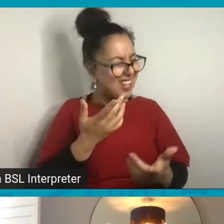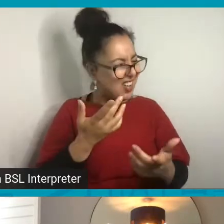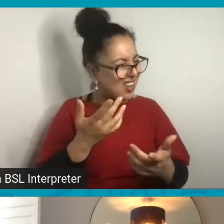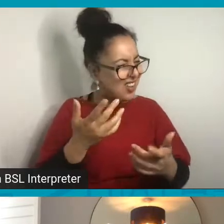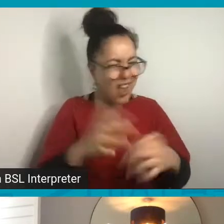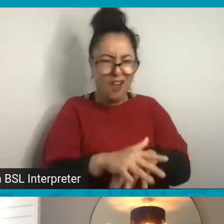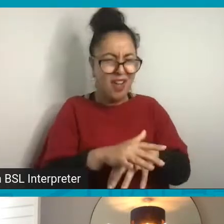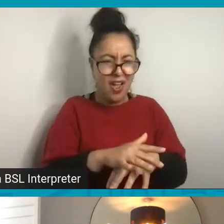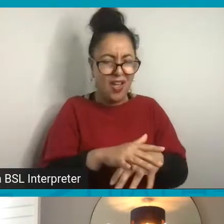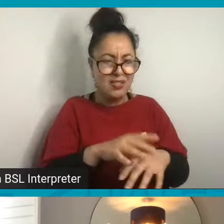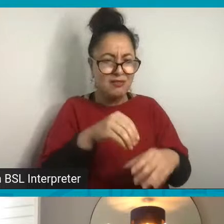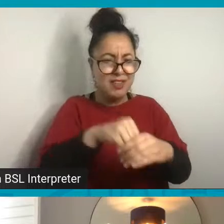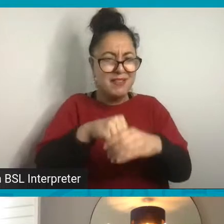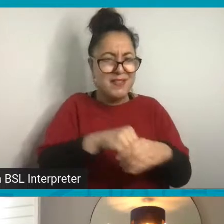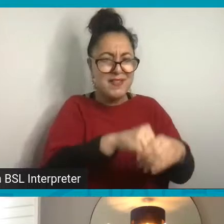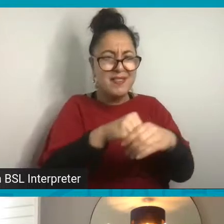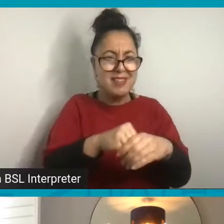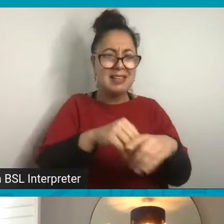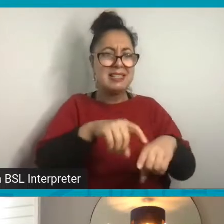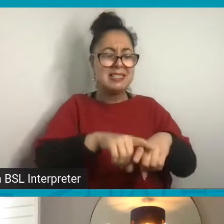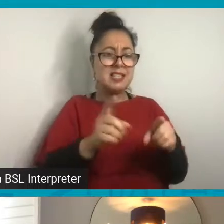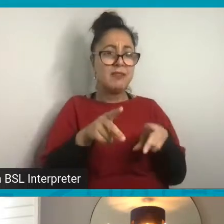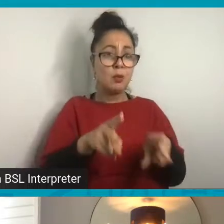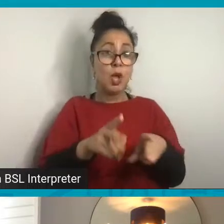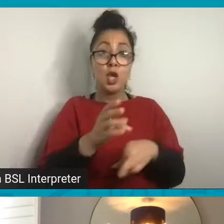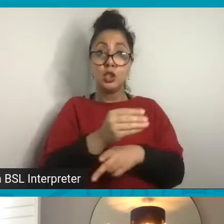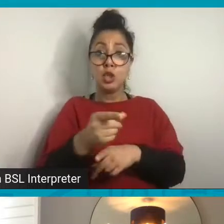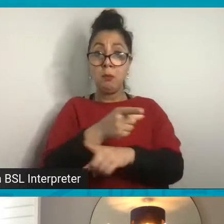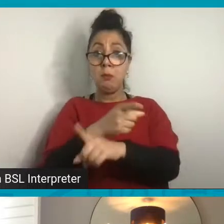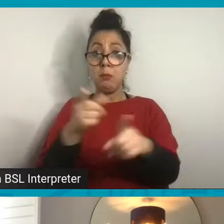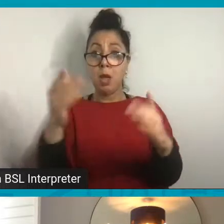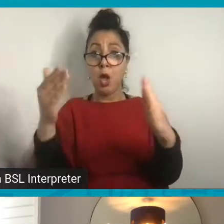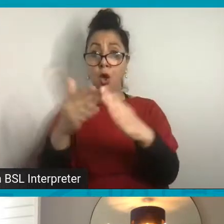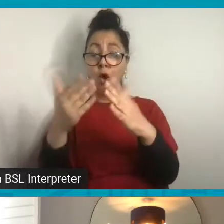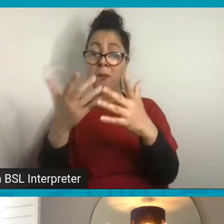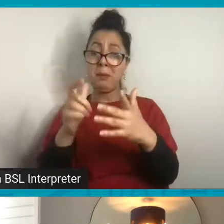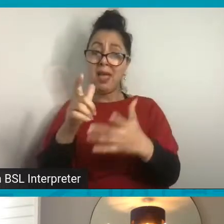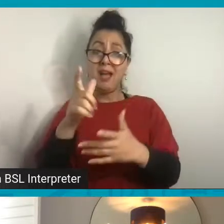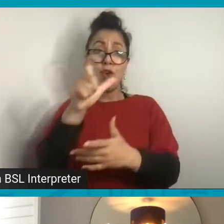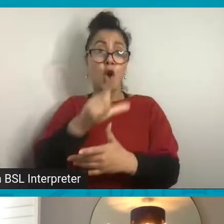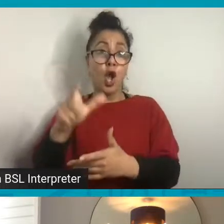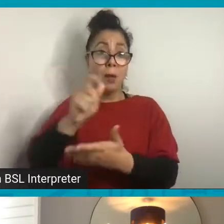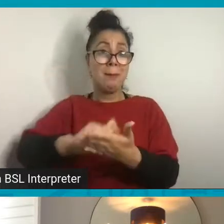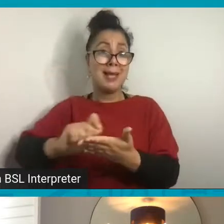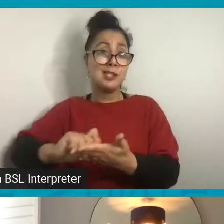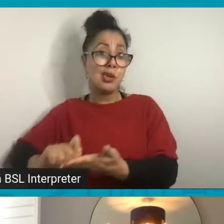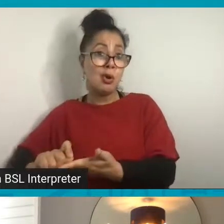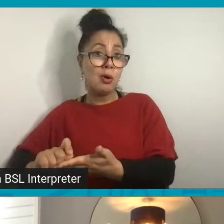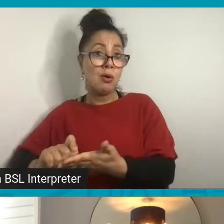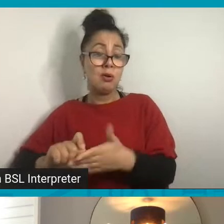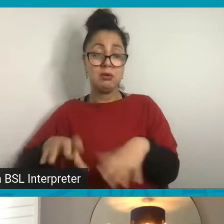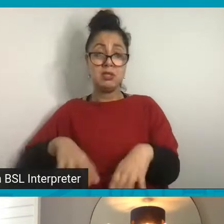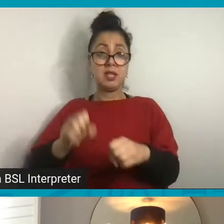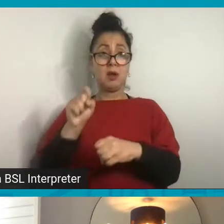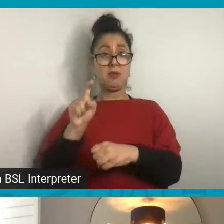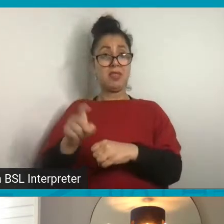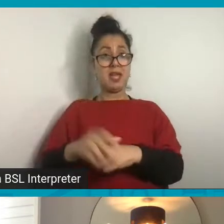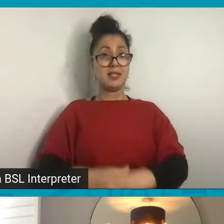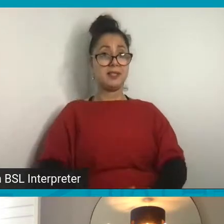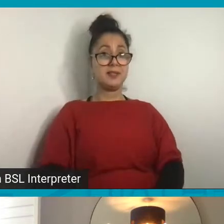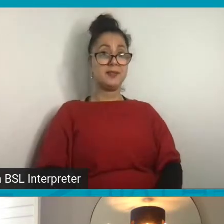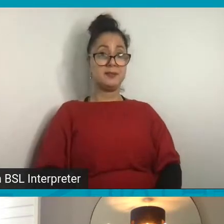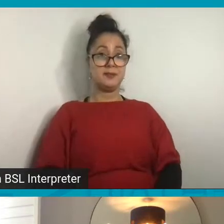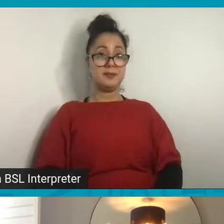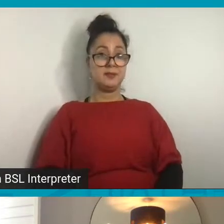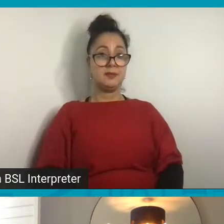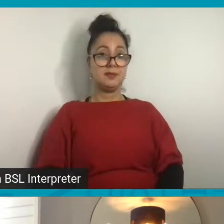Yeah, there's different ways. So some of you at home might have kind of pencils. So we're going to start with that. That might be